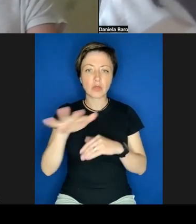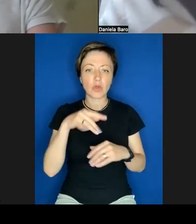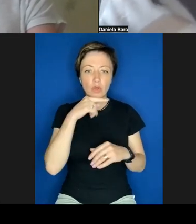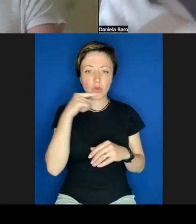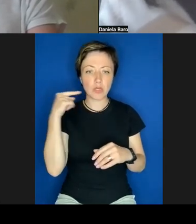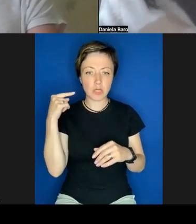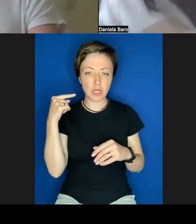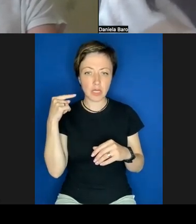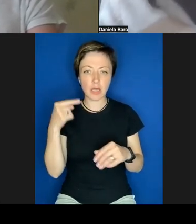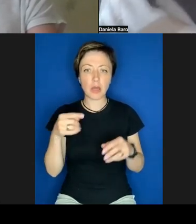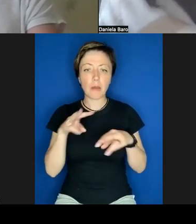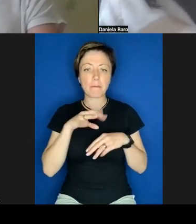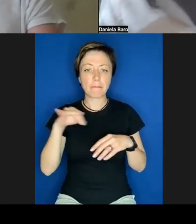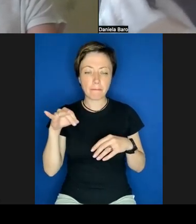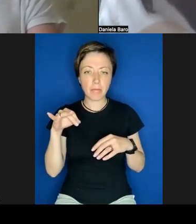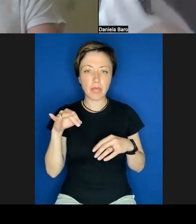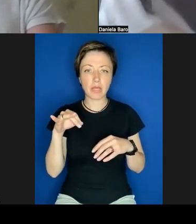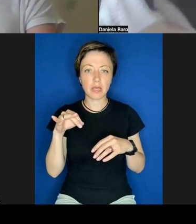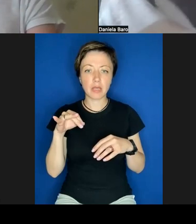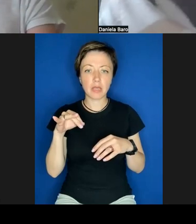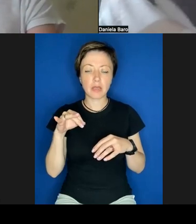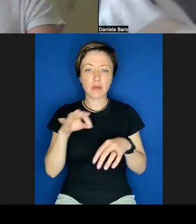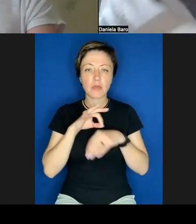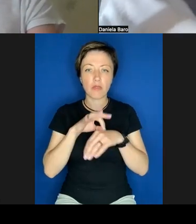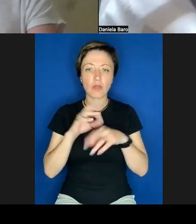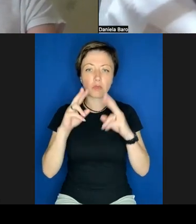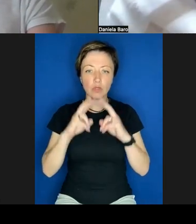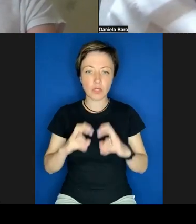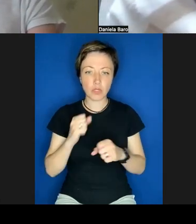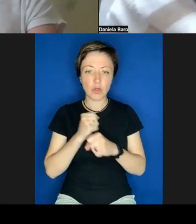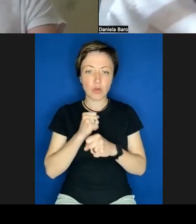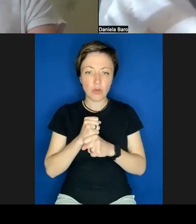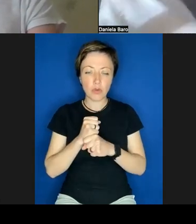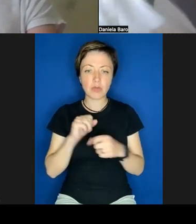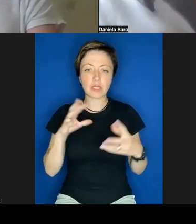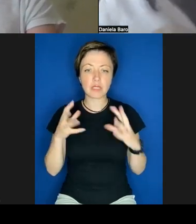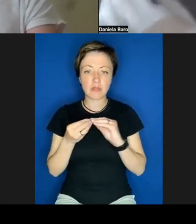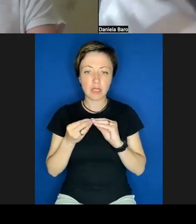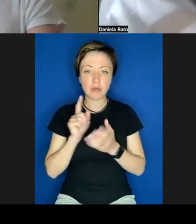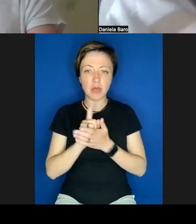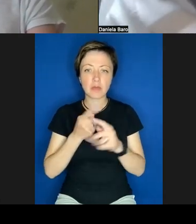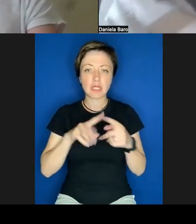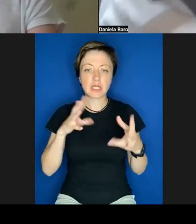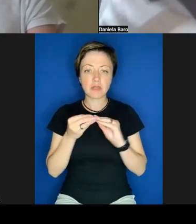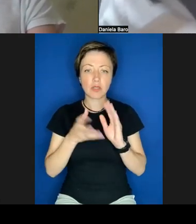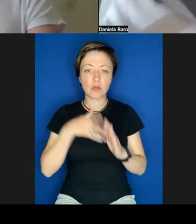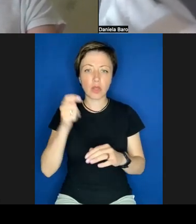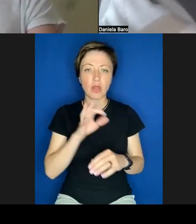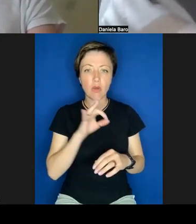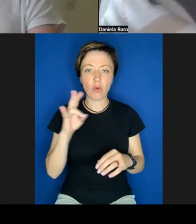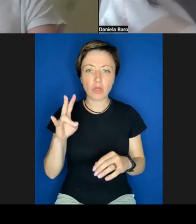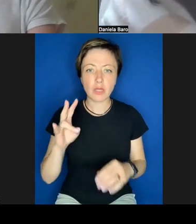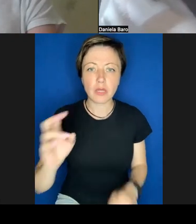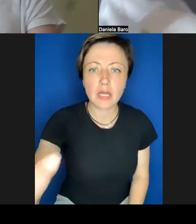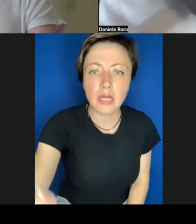Nations in October and in March next year. We already submitted a report that I will